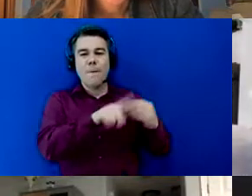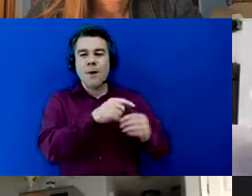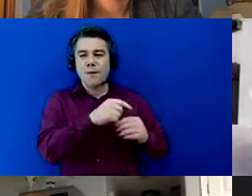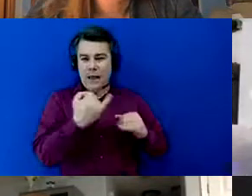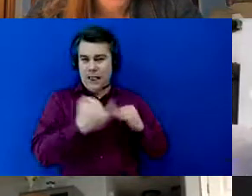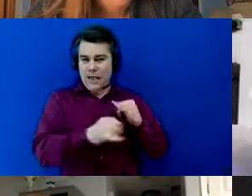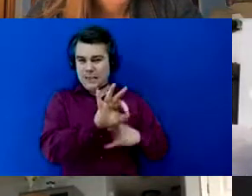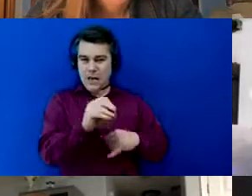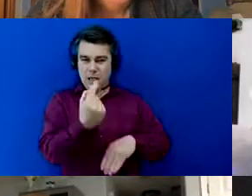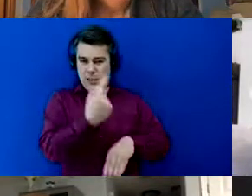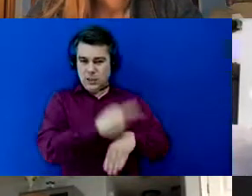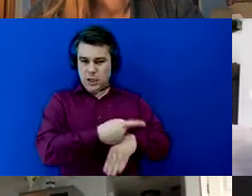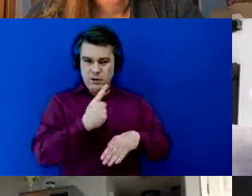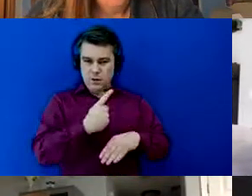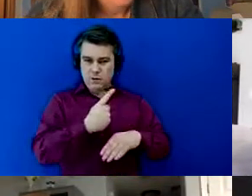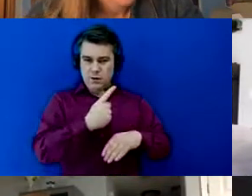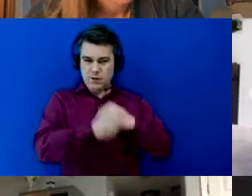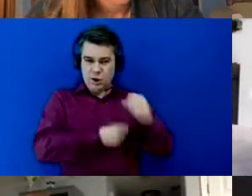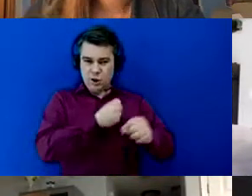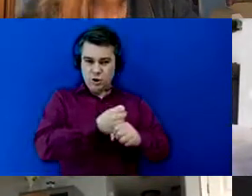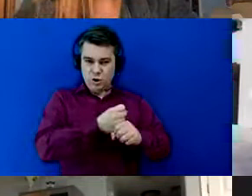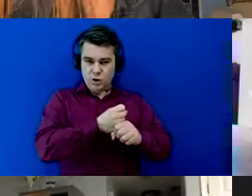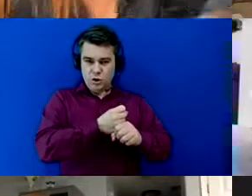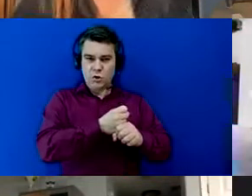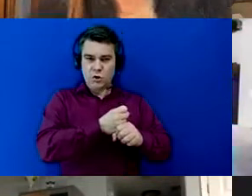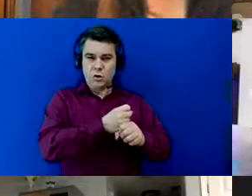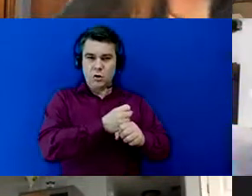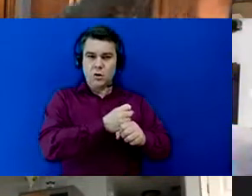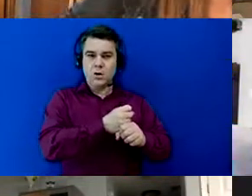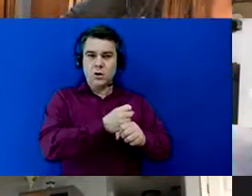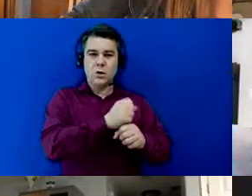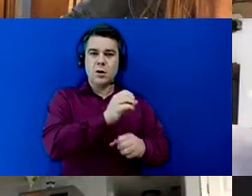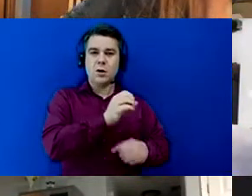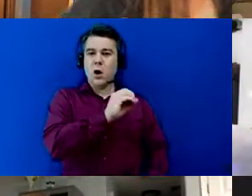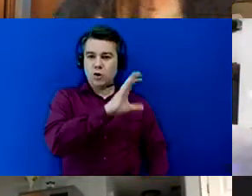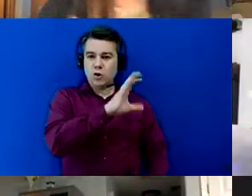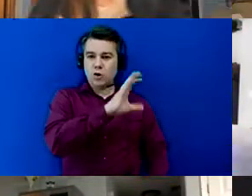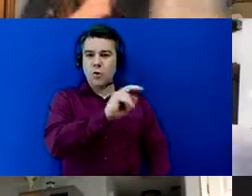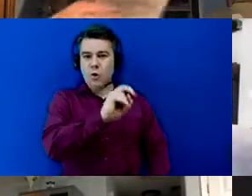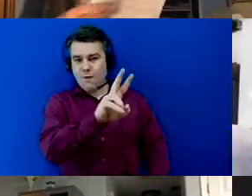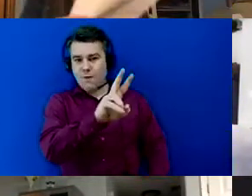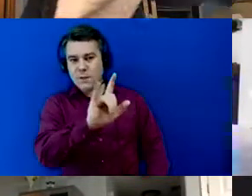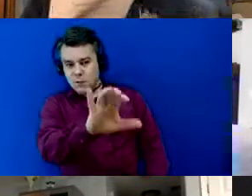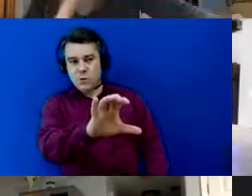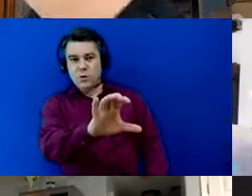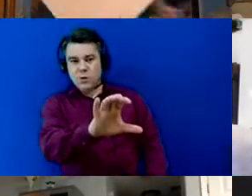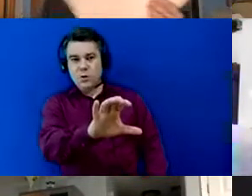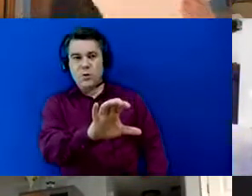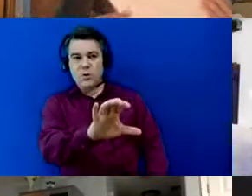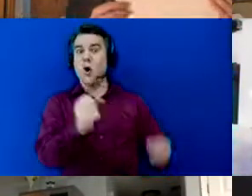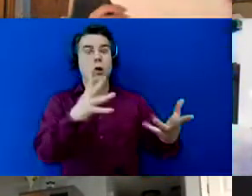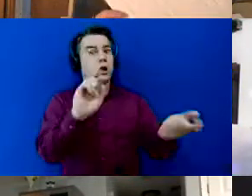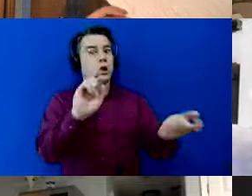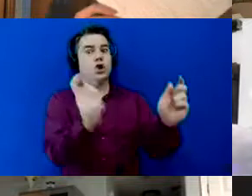of the year so much can change in 90 days guys do you remember this um the 90-day